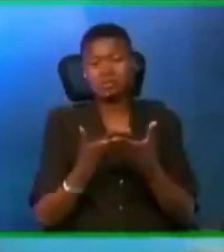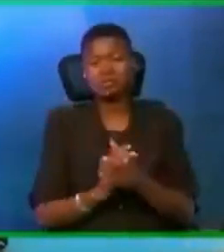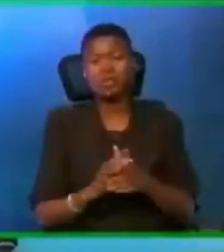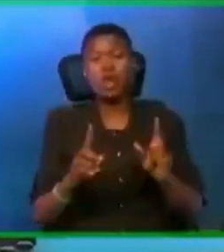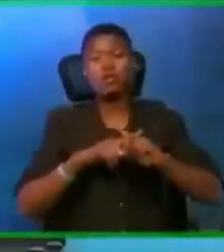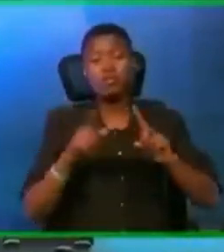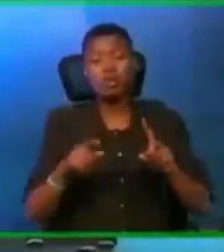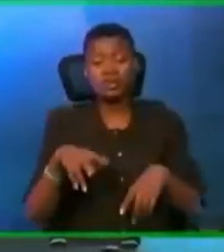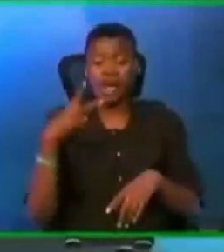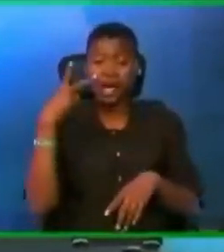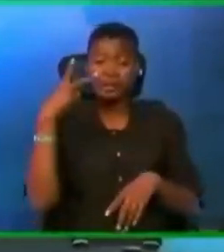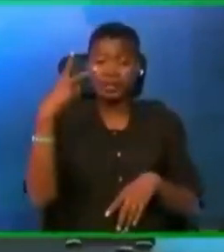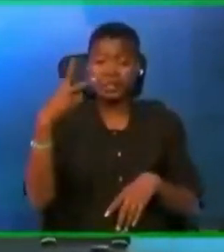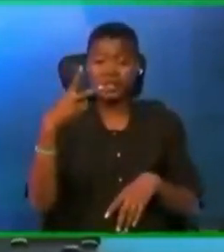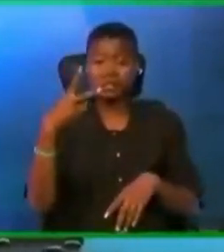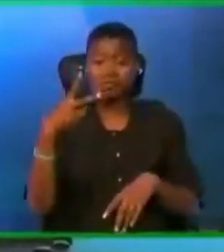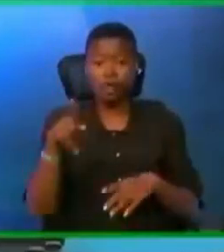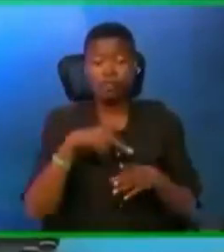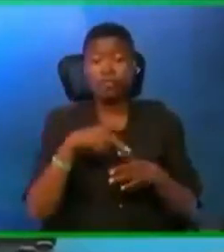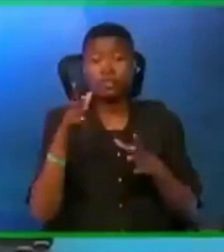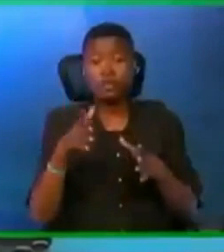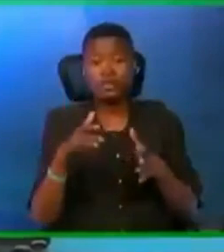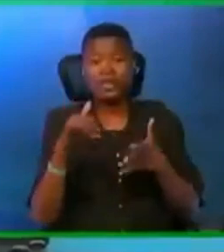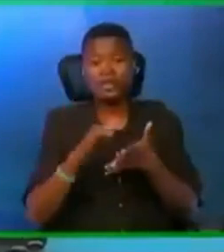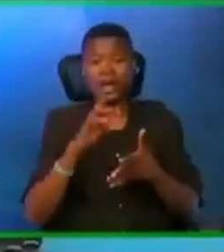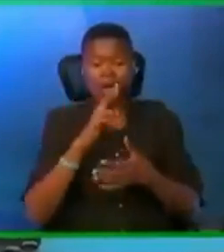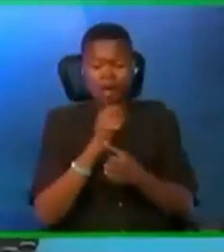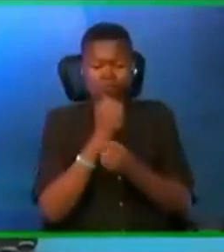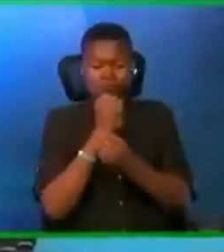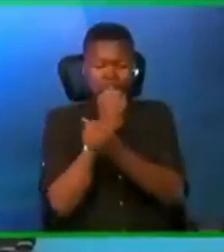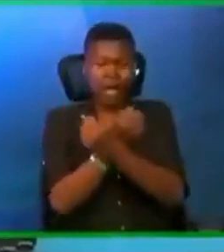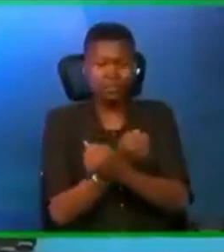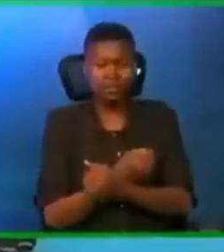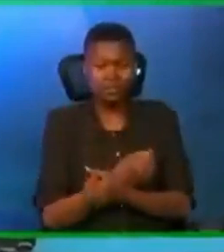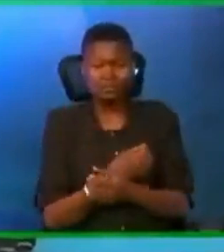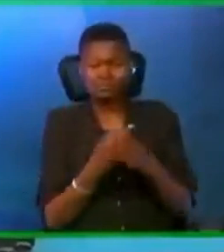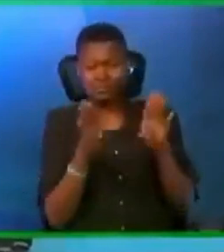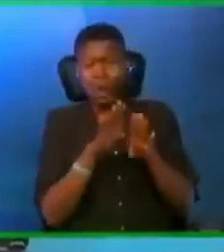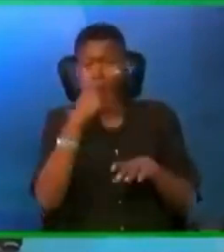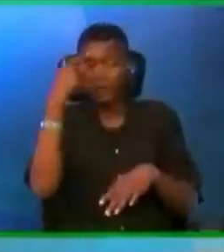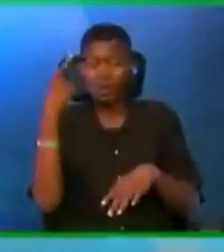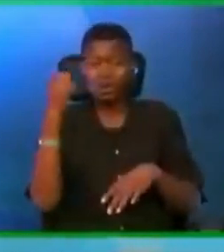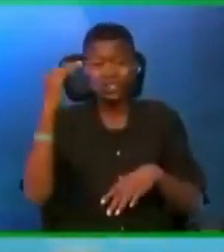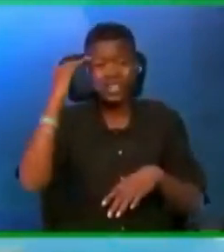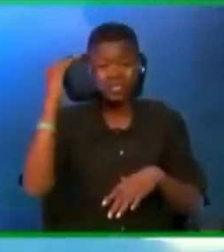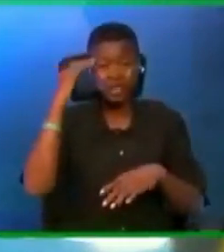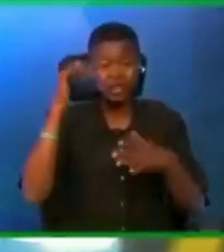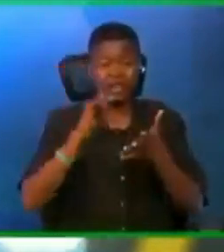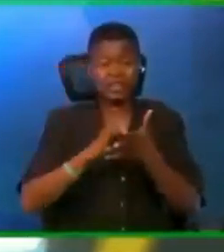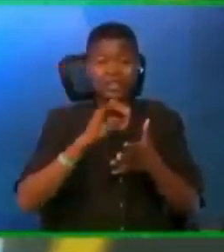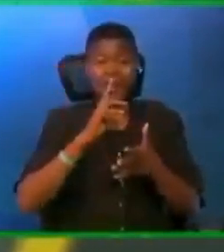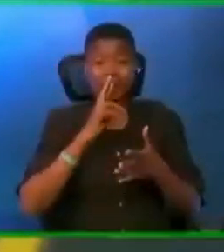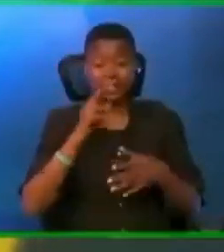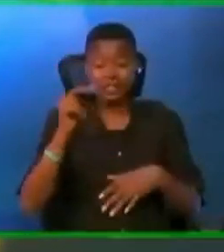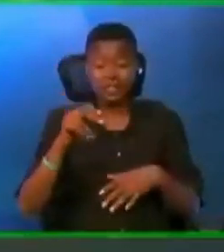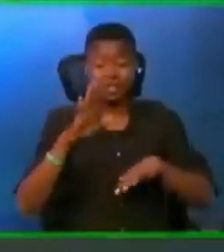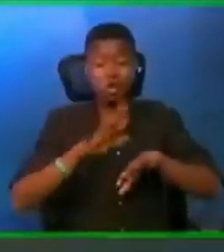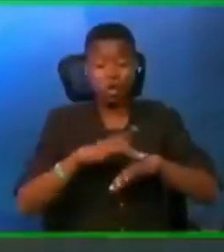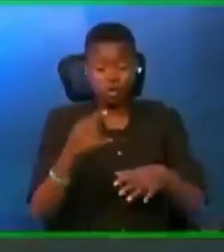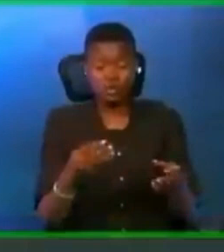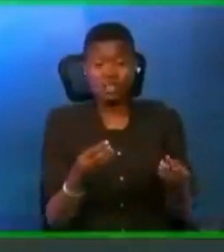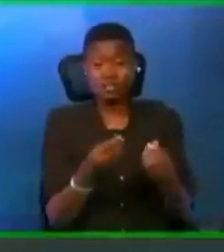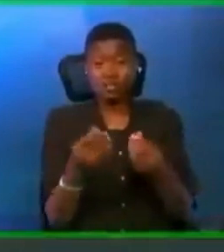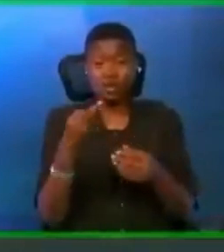But I've seen professors that are bound. Because the knowledge that is acquired on the soil of your soul doesn't have the capacity to command deliverance on to Jacob.